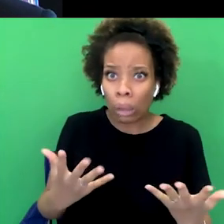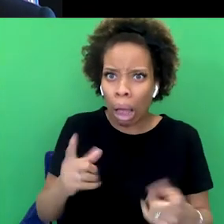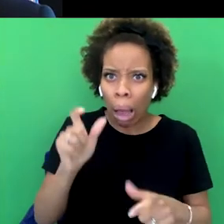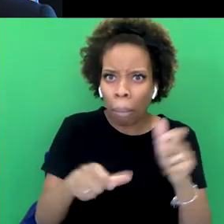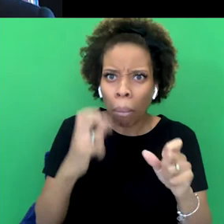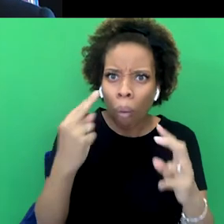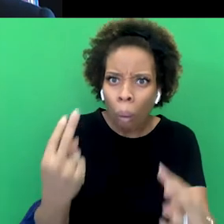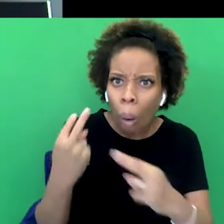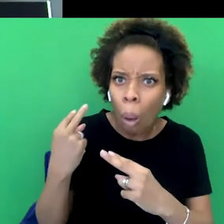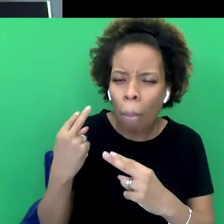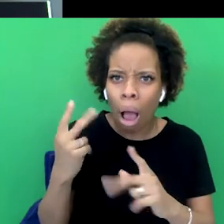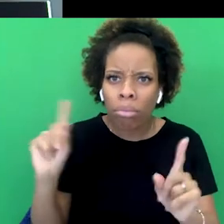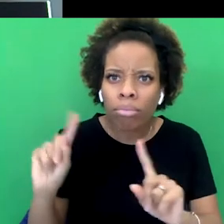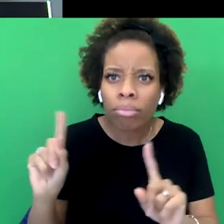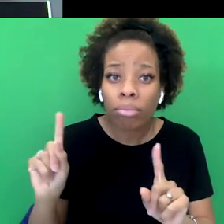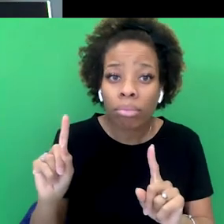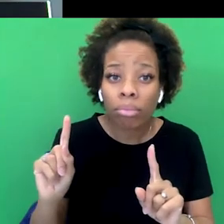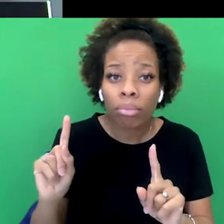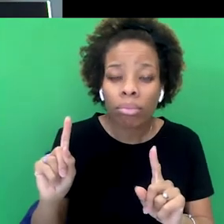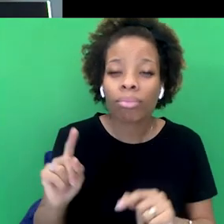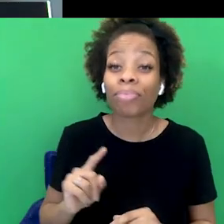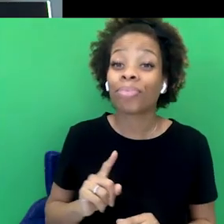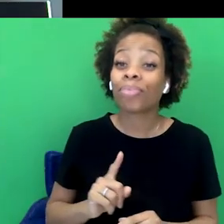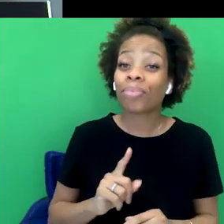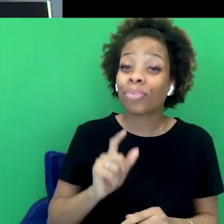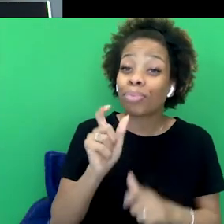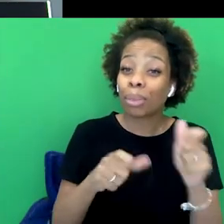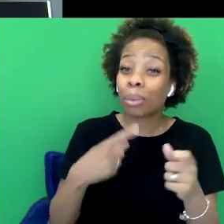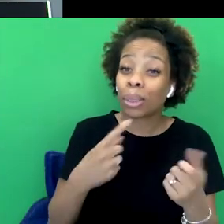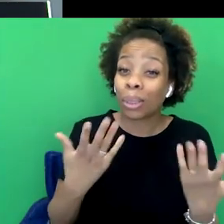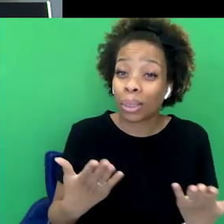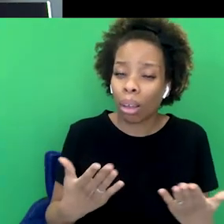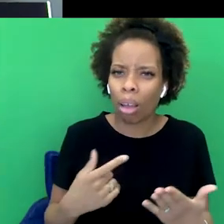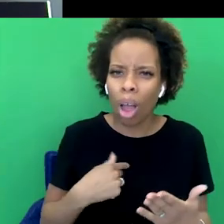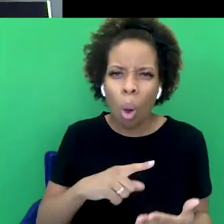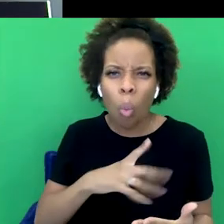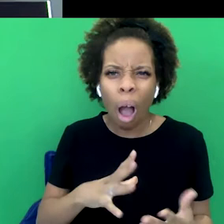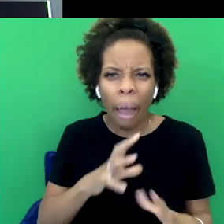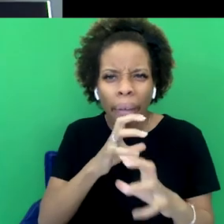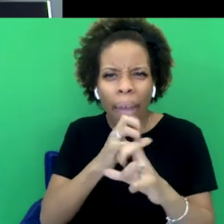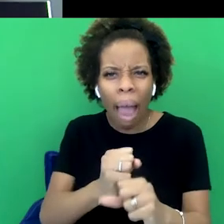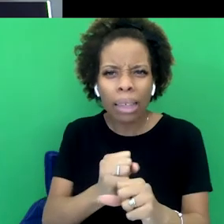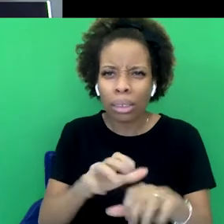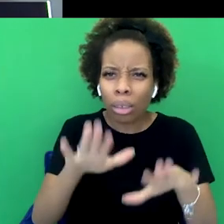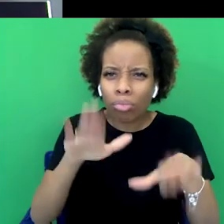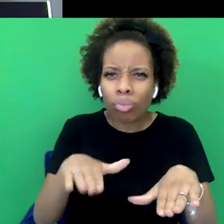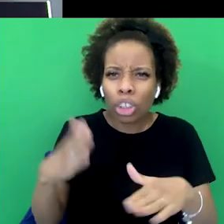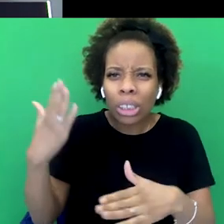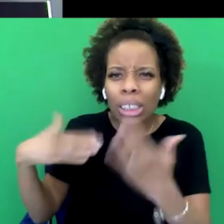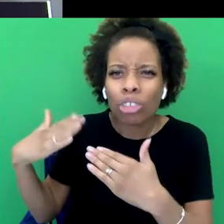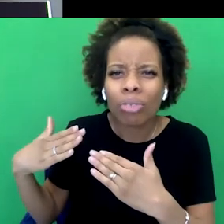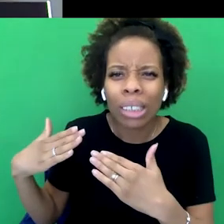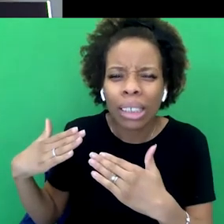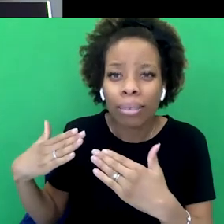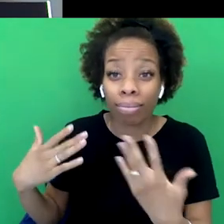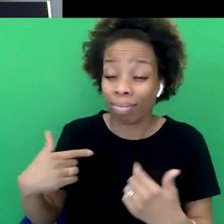like us are woke. Why do we hate British history? And it's like, what do you mean? Which bit of history? I it's 500 years we're talking about. Yeah.